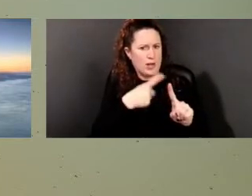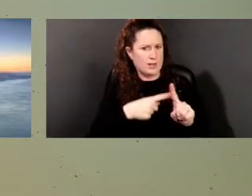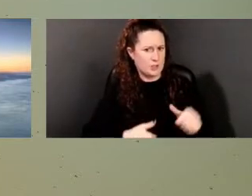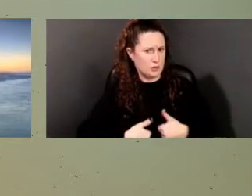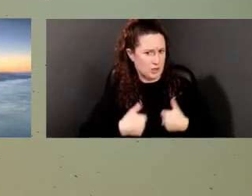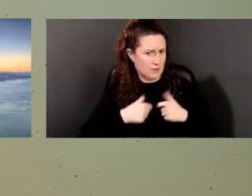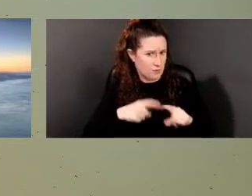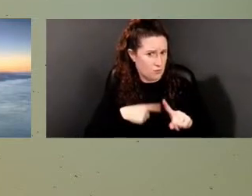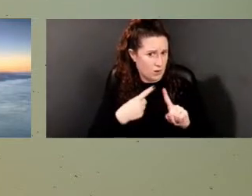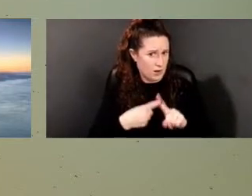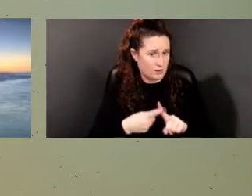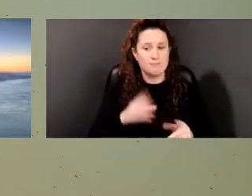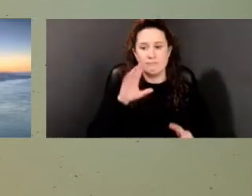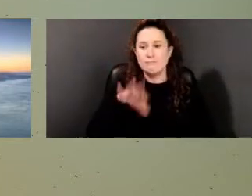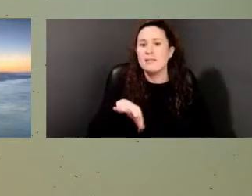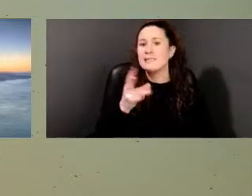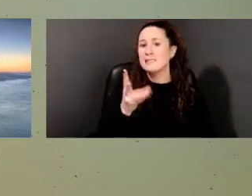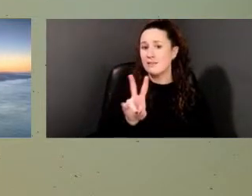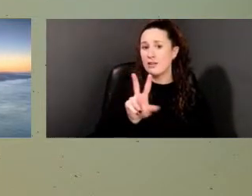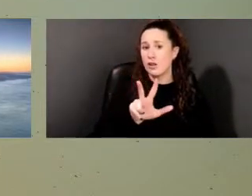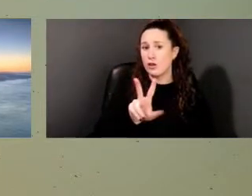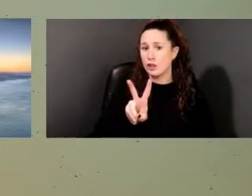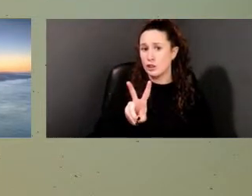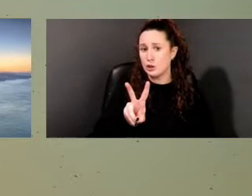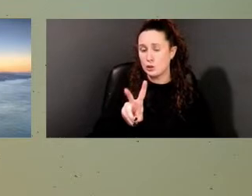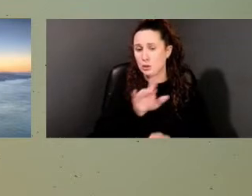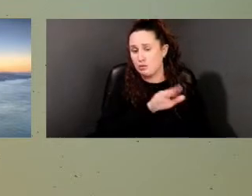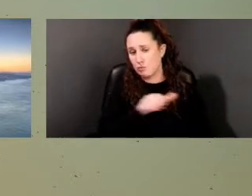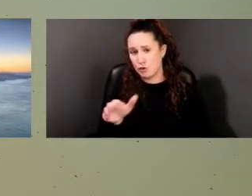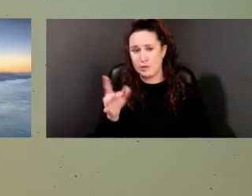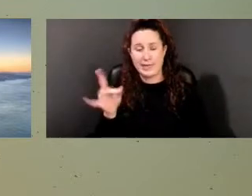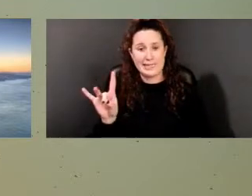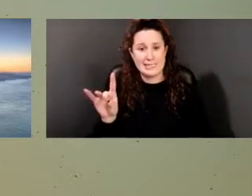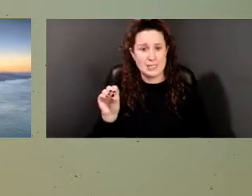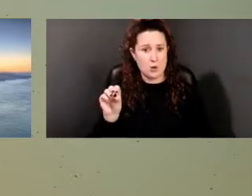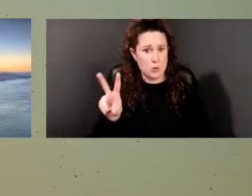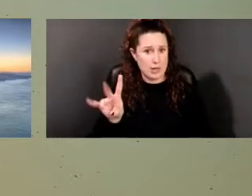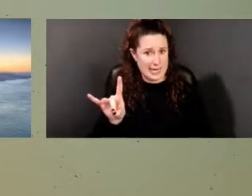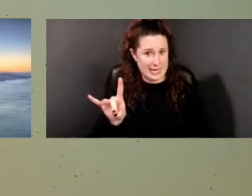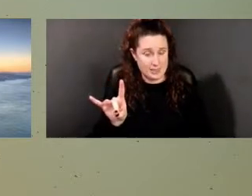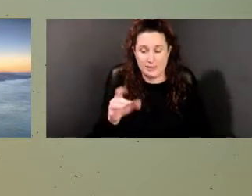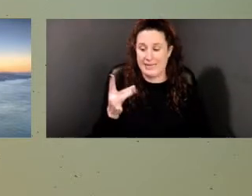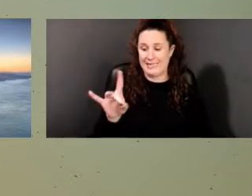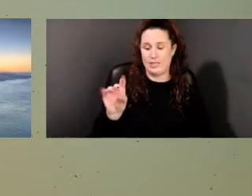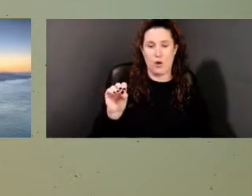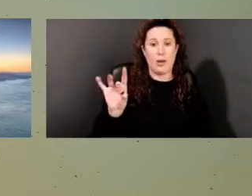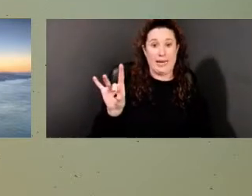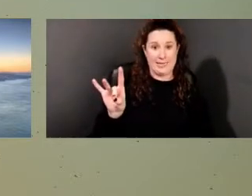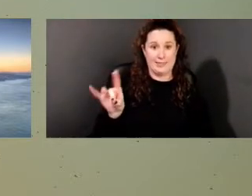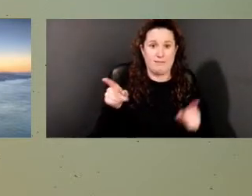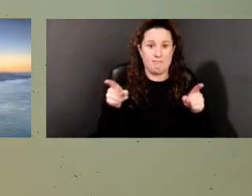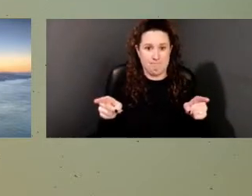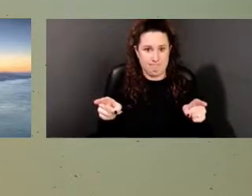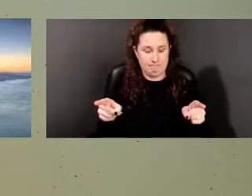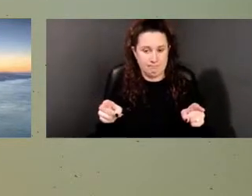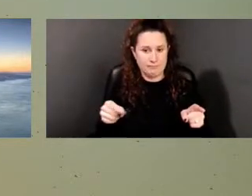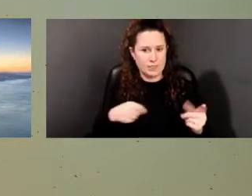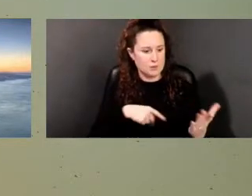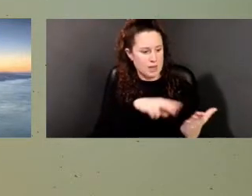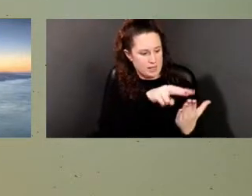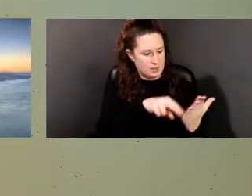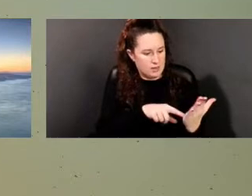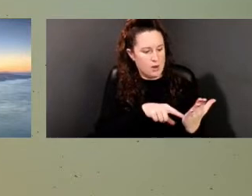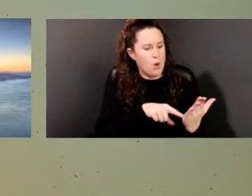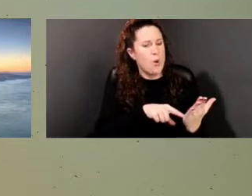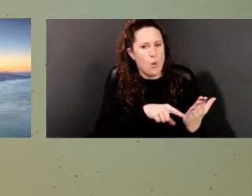from 1732 to 1808. And so I thought, wow, these people have been out here this long,